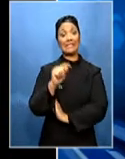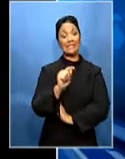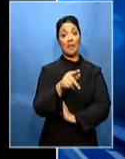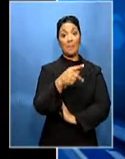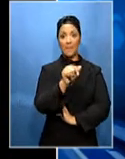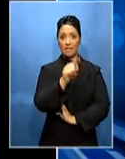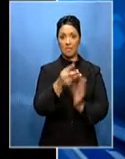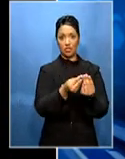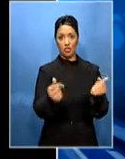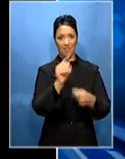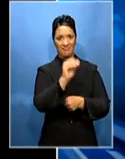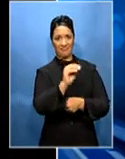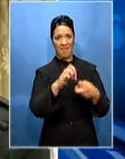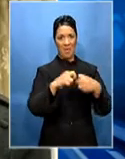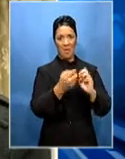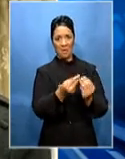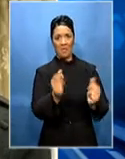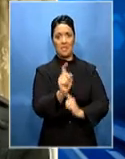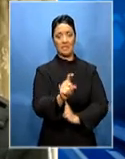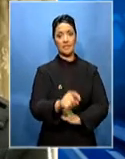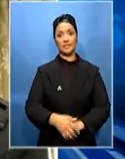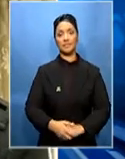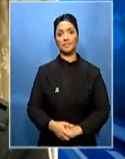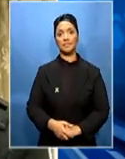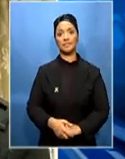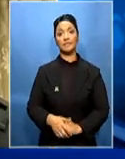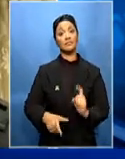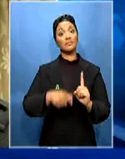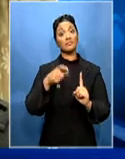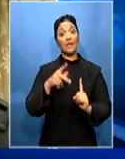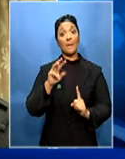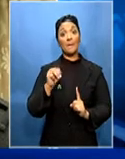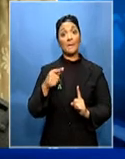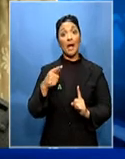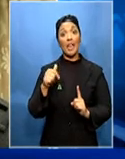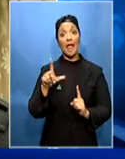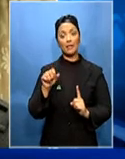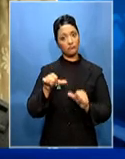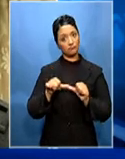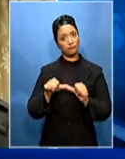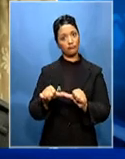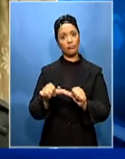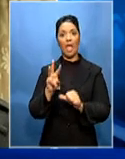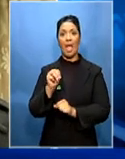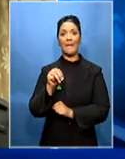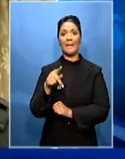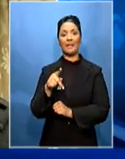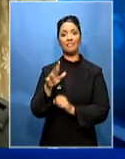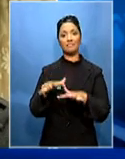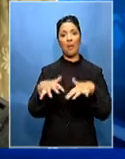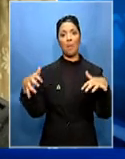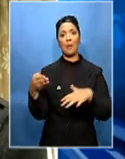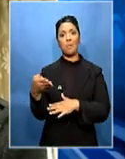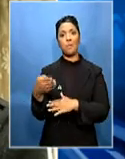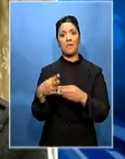to sort out its internal politics. As it is, Mr Mpatele remains a member of Parliament. He's the member of Parliament from